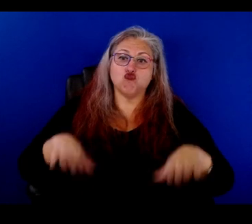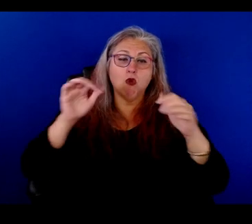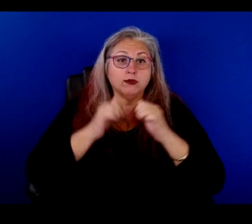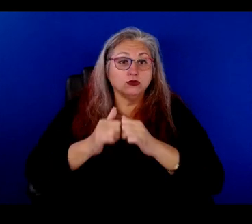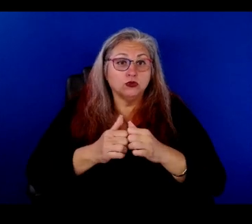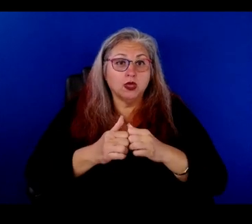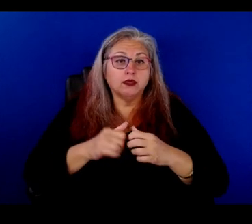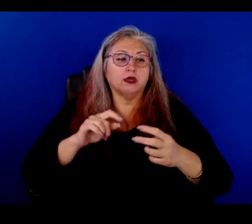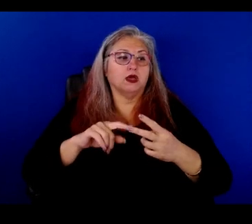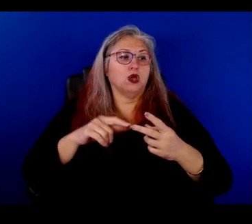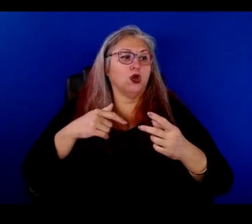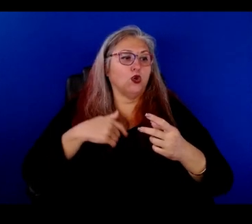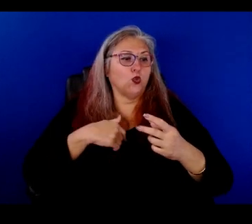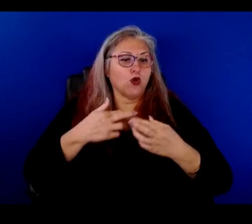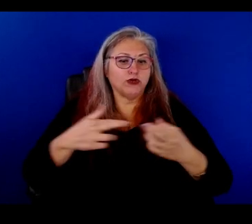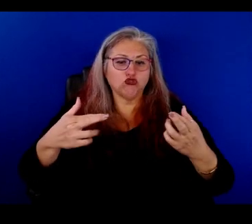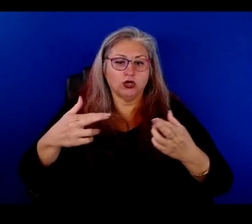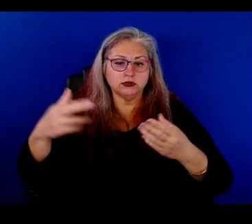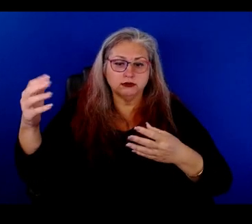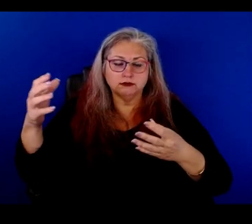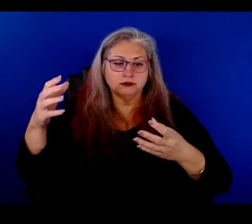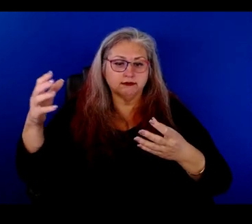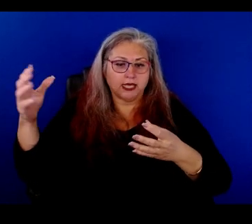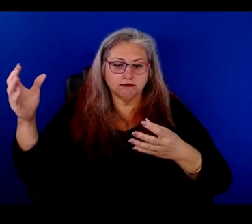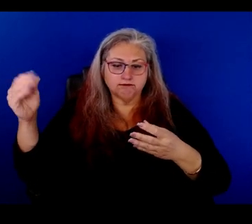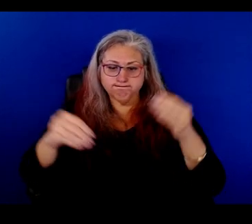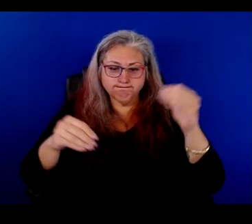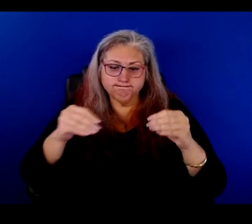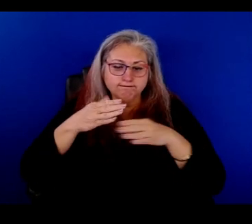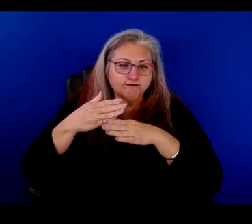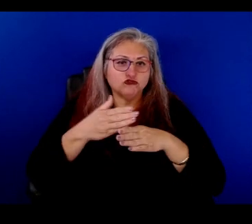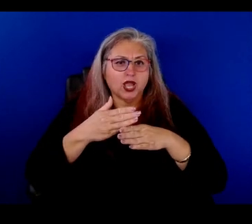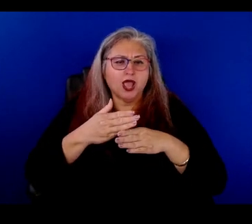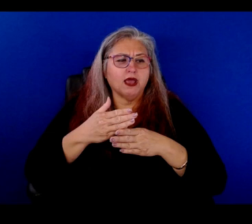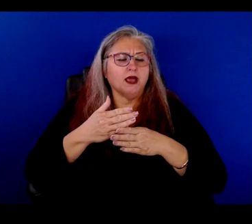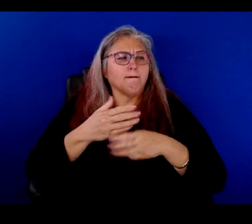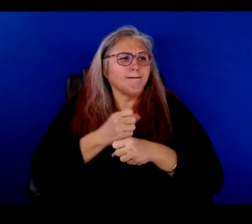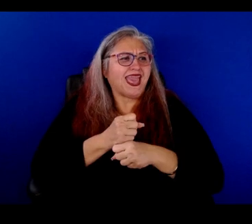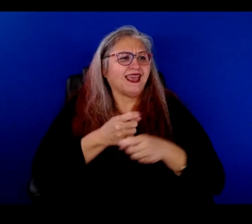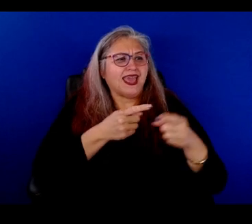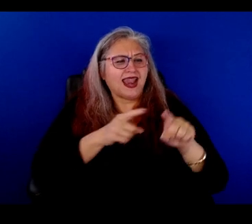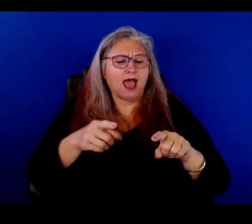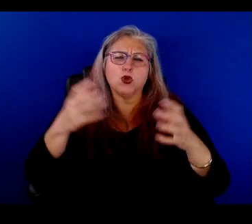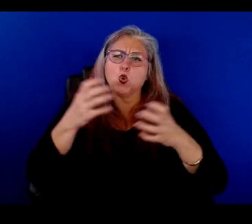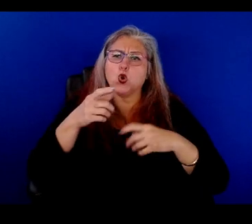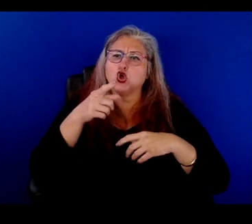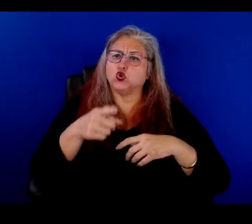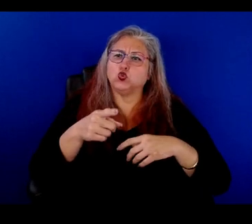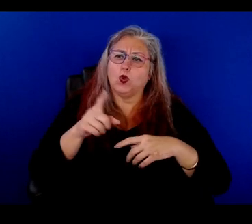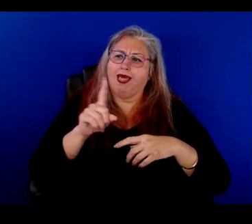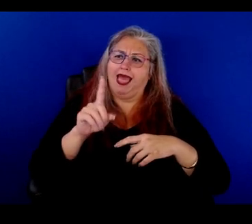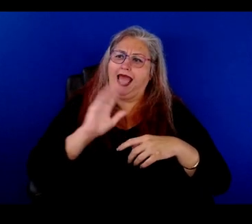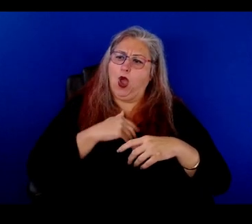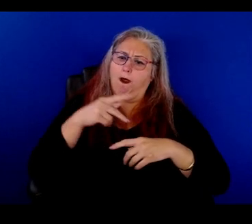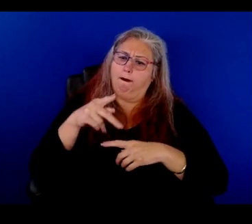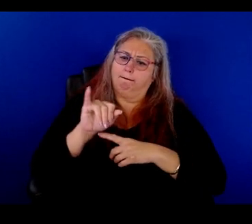Like we, we put our resources together and we, we made things happen. And, and you were a pillar on that.